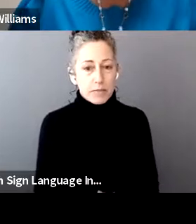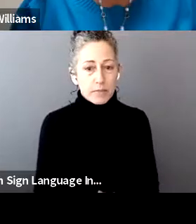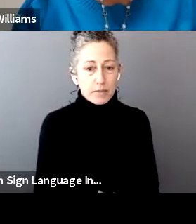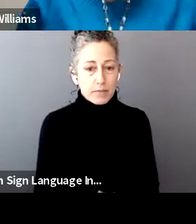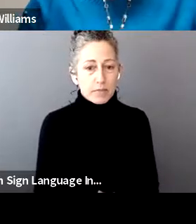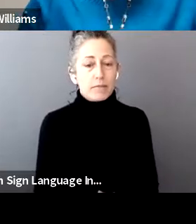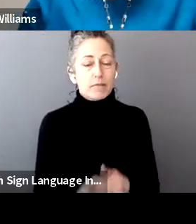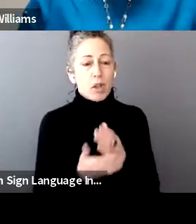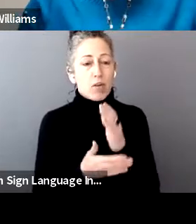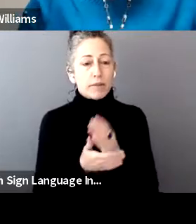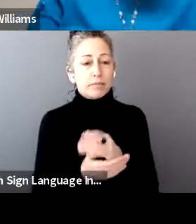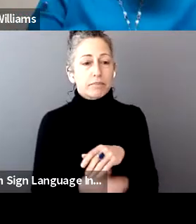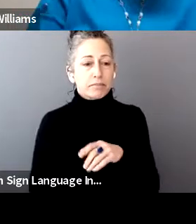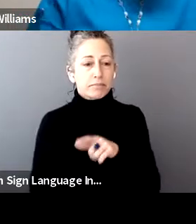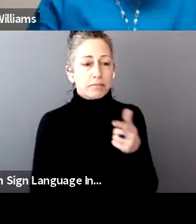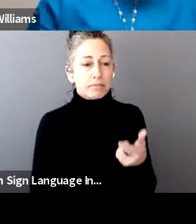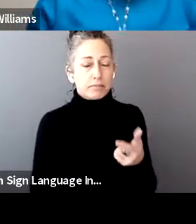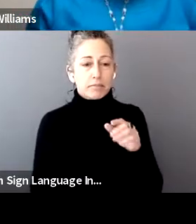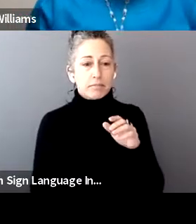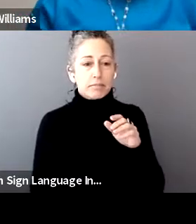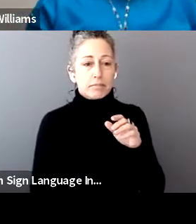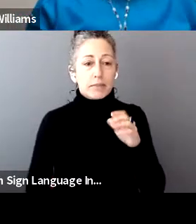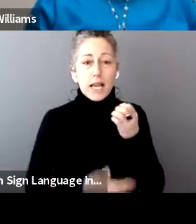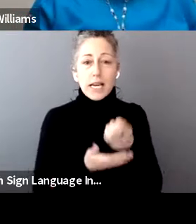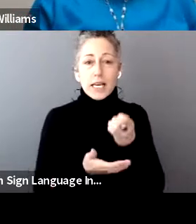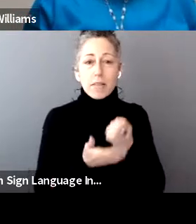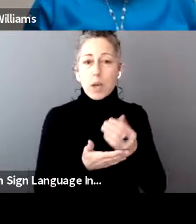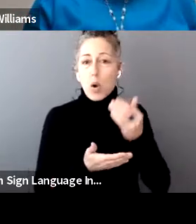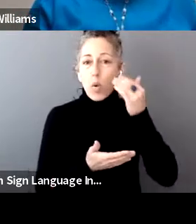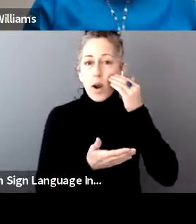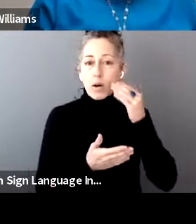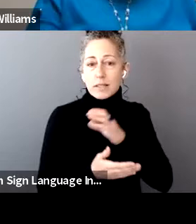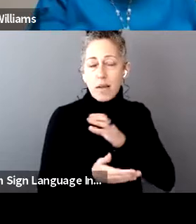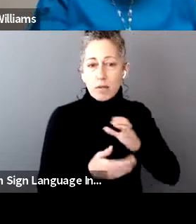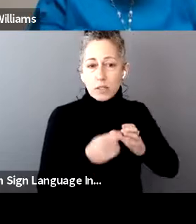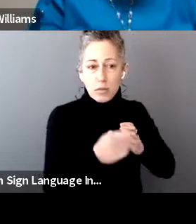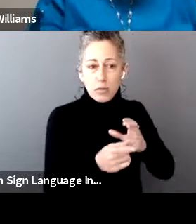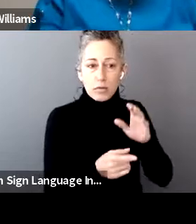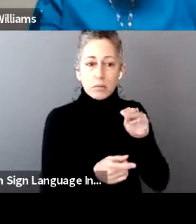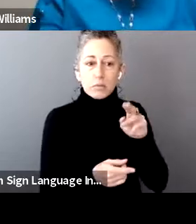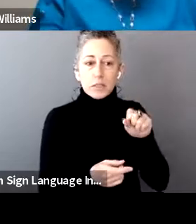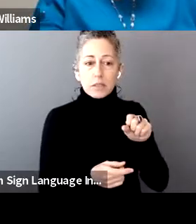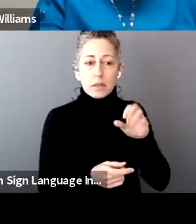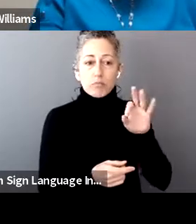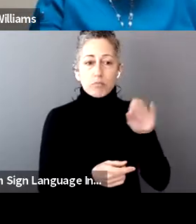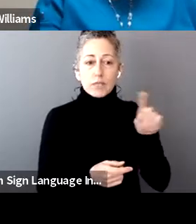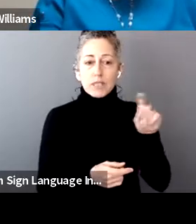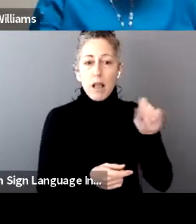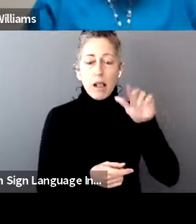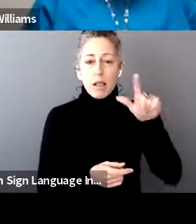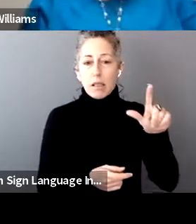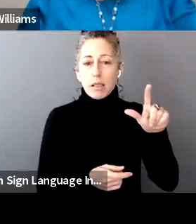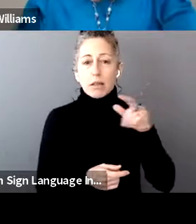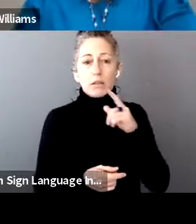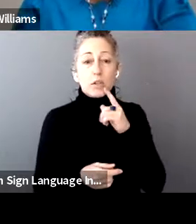All right, Ms. Frizzell, the Economic Awareness Council, you work to provide financial education to families and youth with